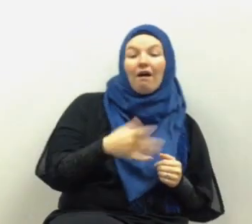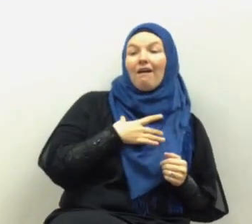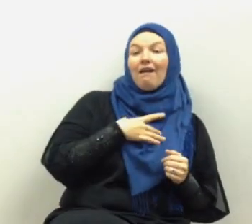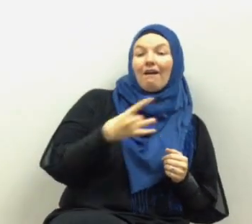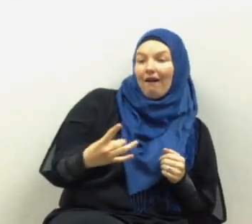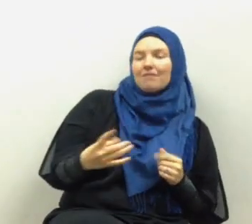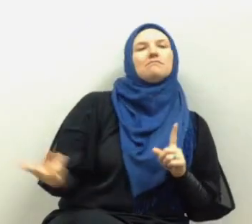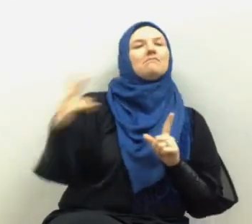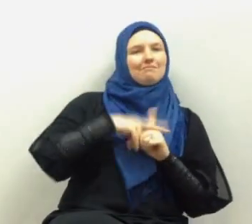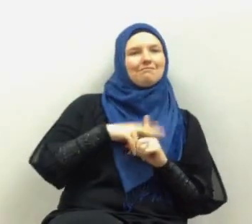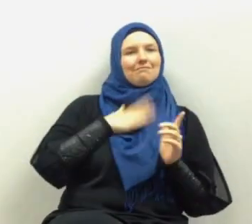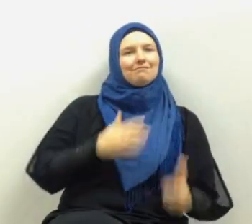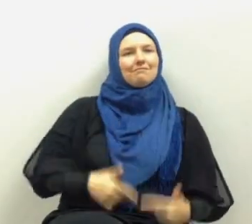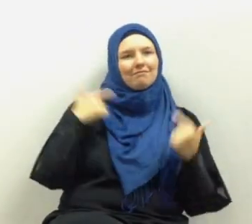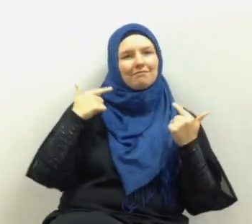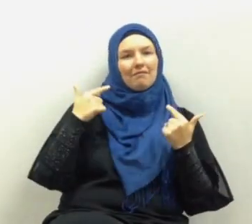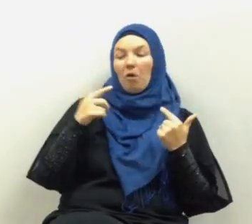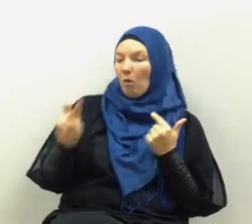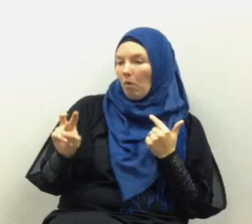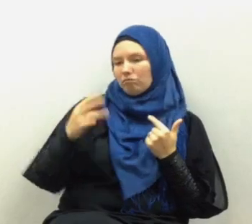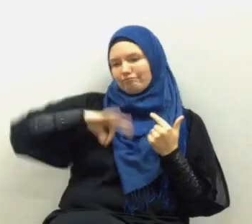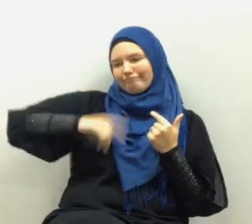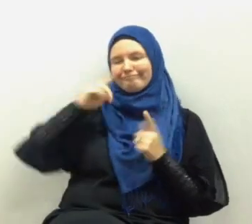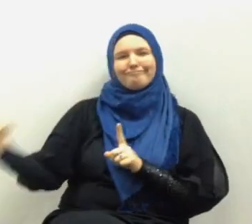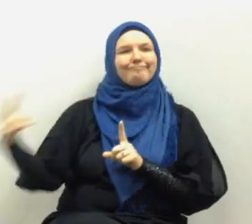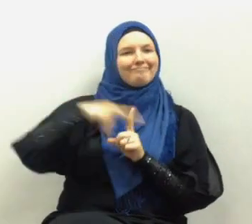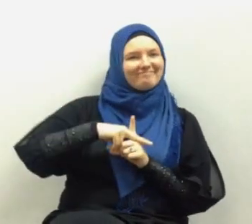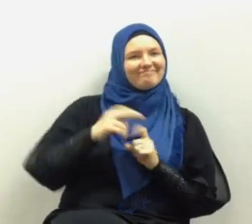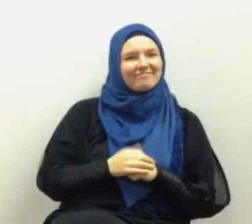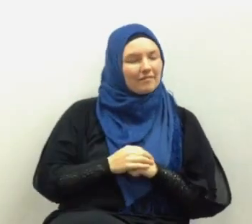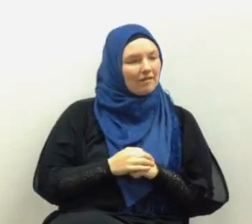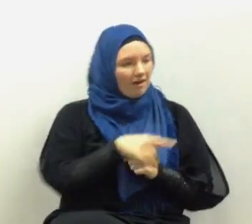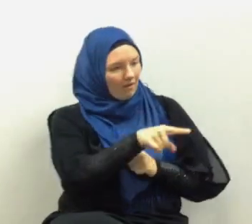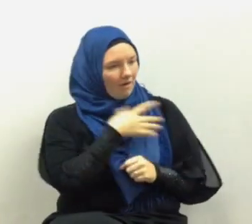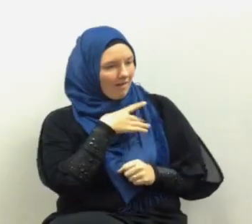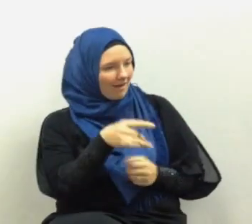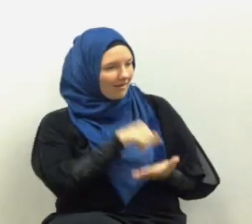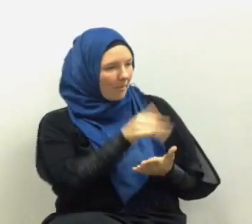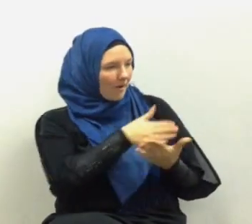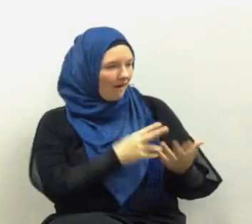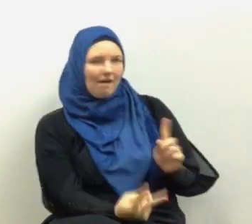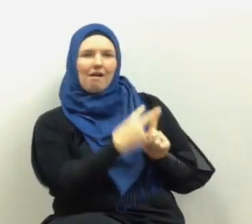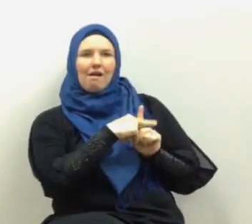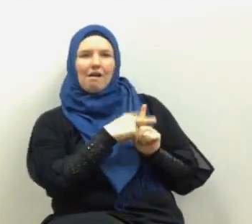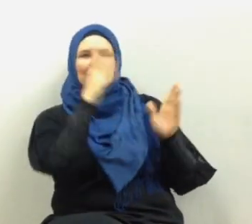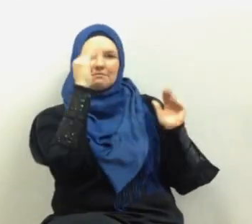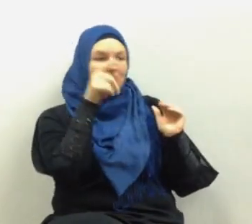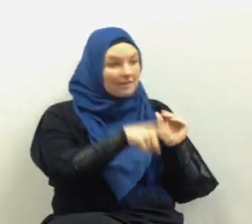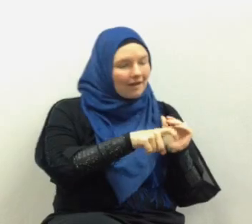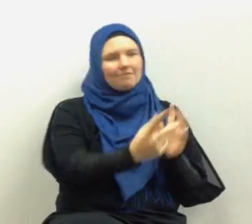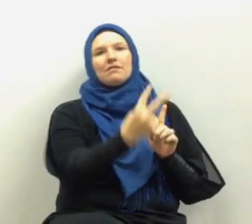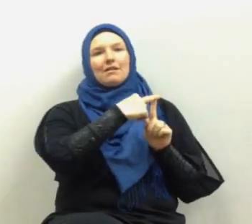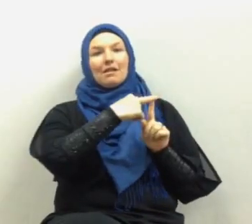is easy what is pleasant what is on our side what gives us what we expect and want and